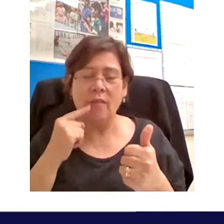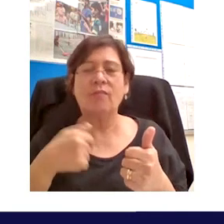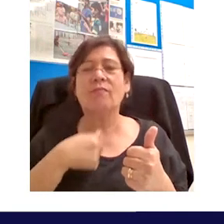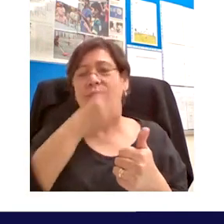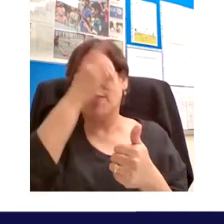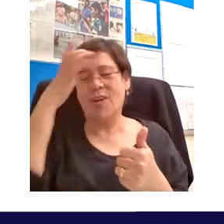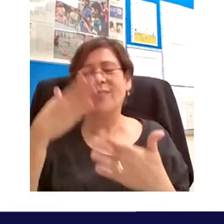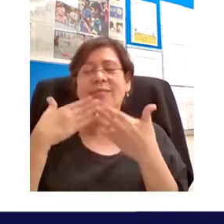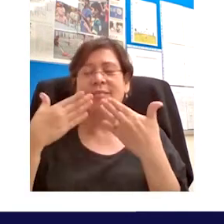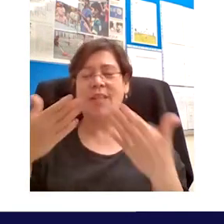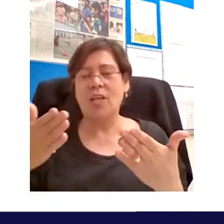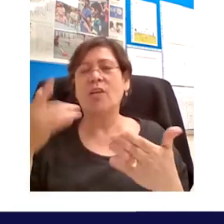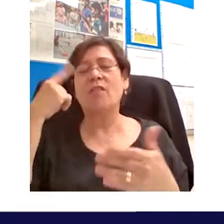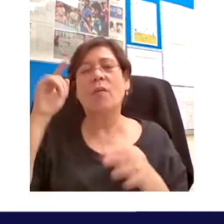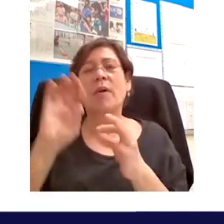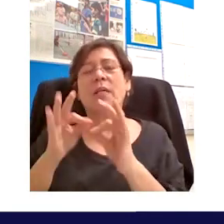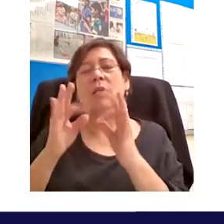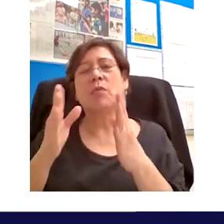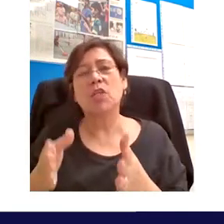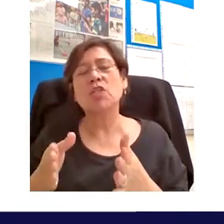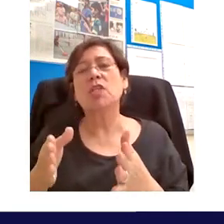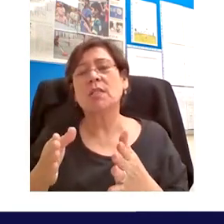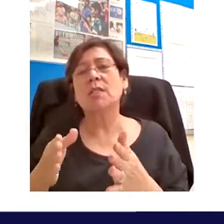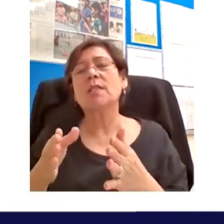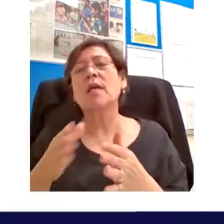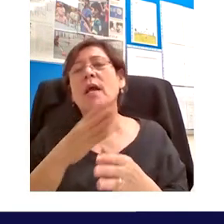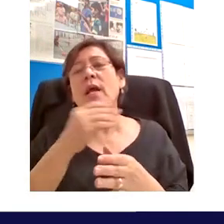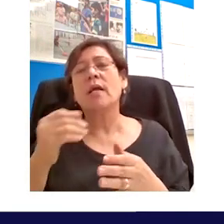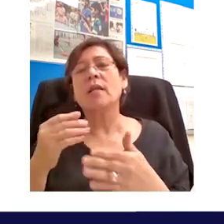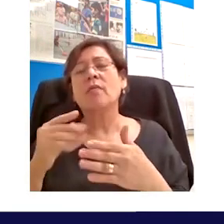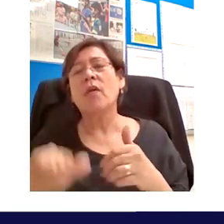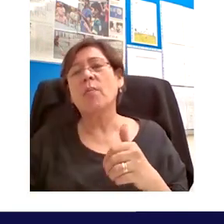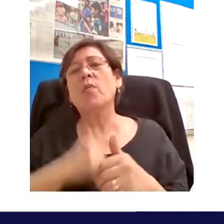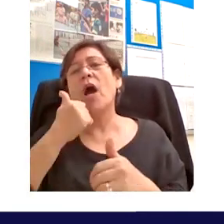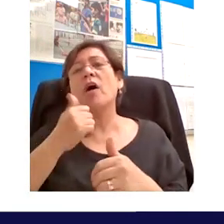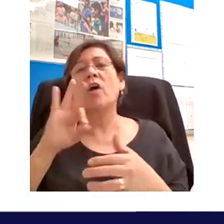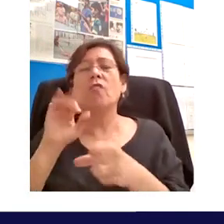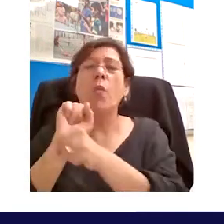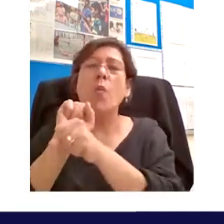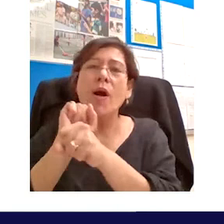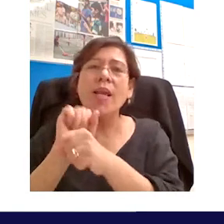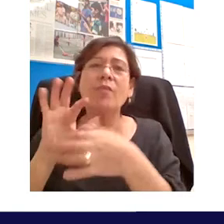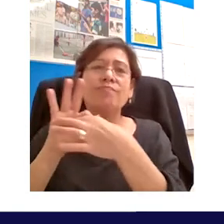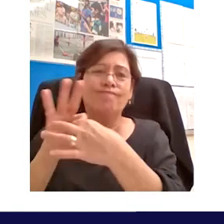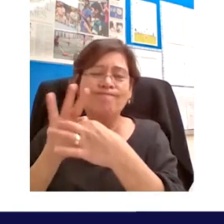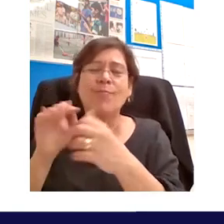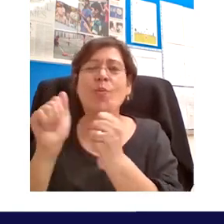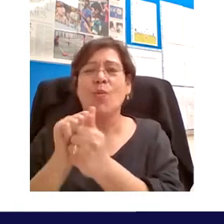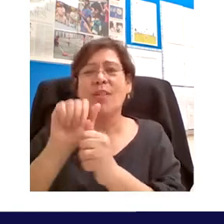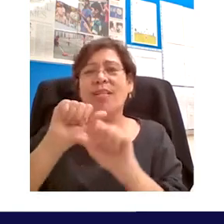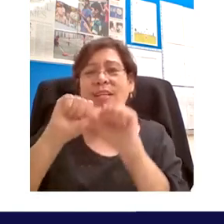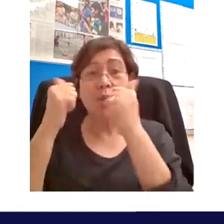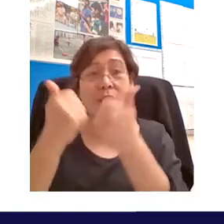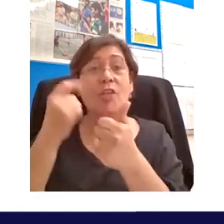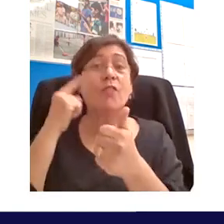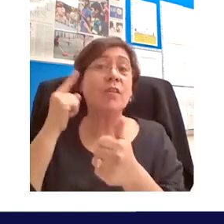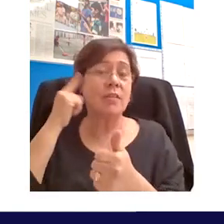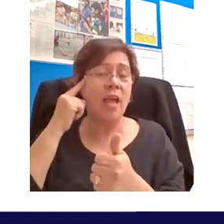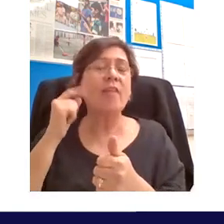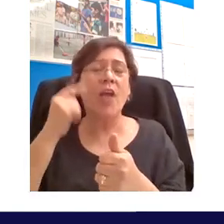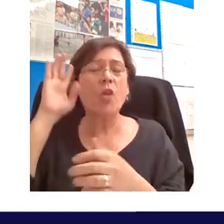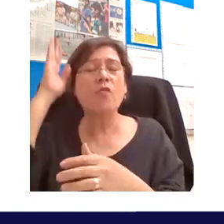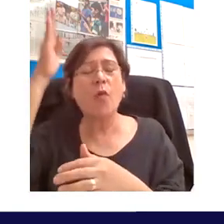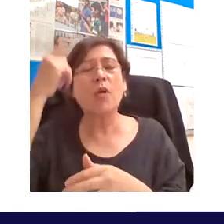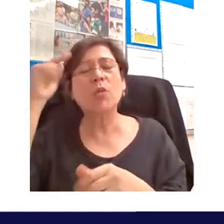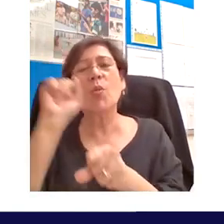thank you for your interpretation today we are very proud to be working with say def on all these lectures and we look forward to working with you